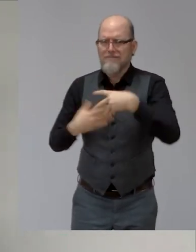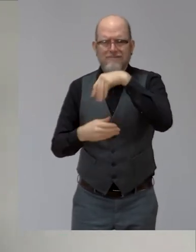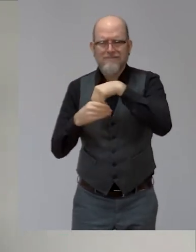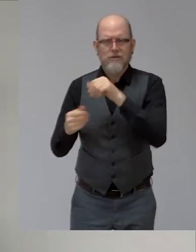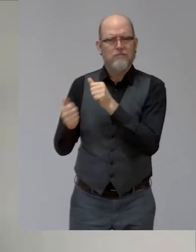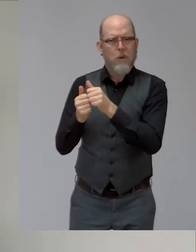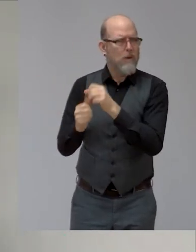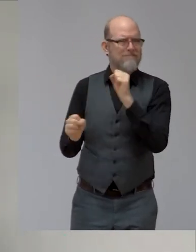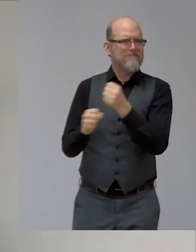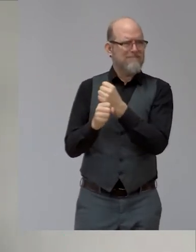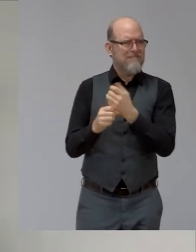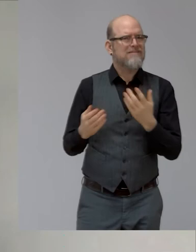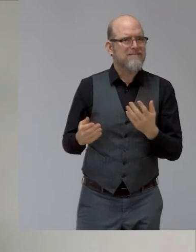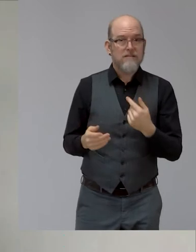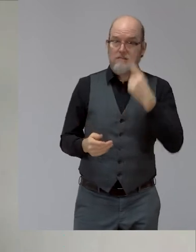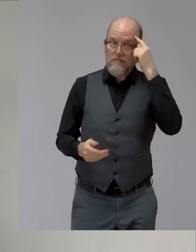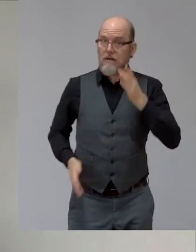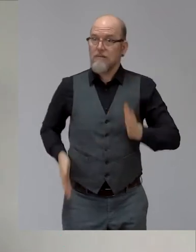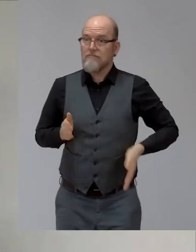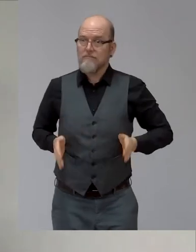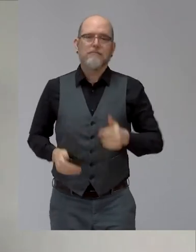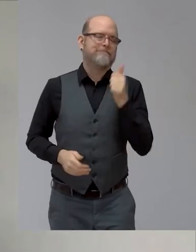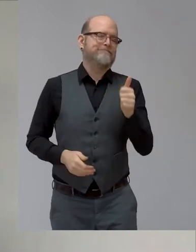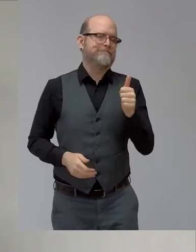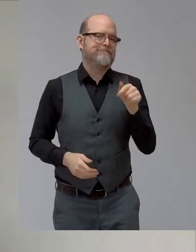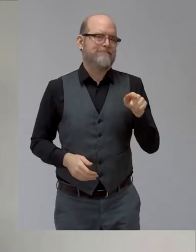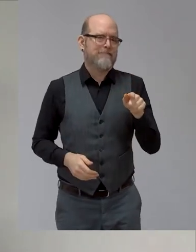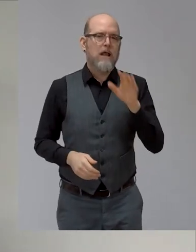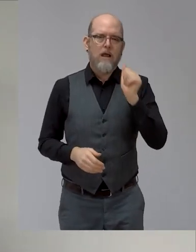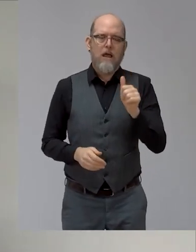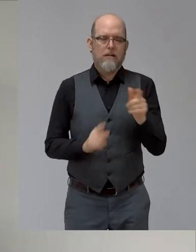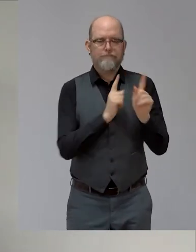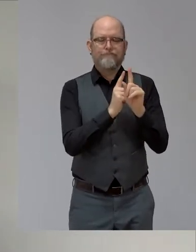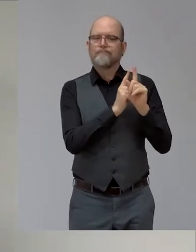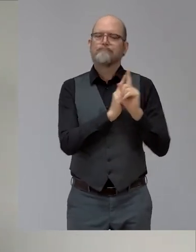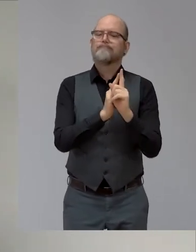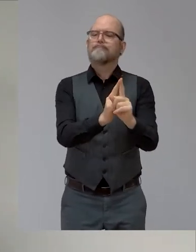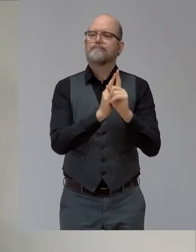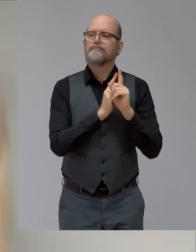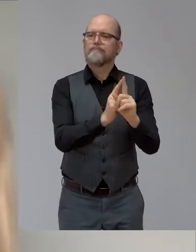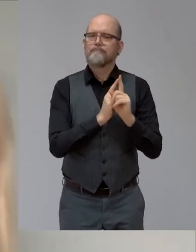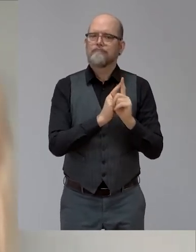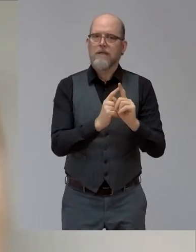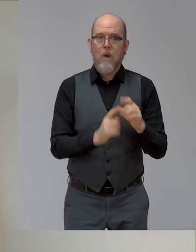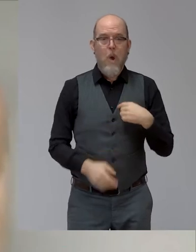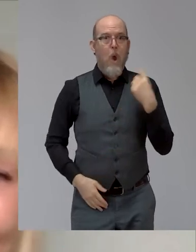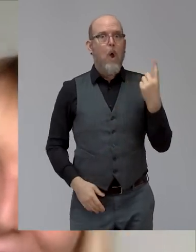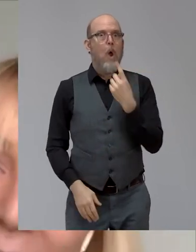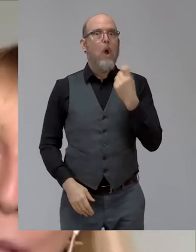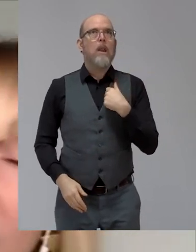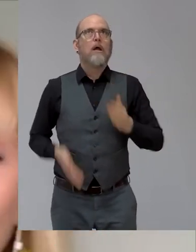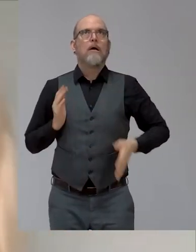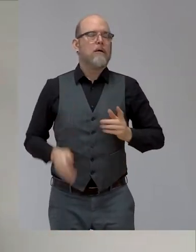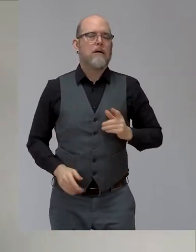so important. And now I run with the sight of guides. Uh, I, I used to run on my own, which was quite ridiculous, but now I'm on the side of guide,